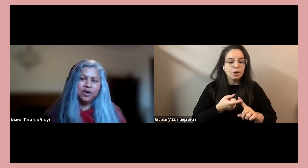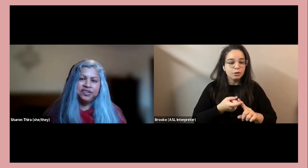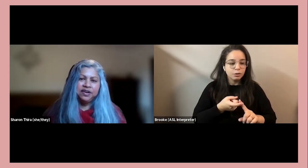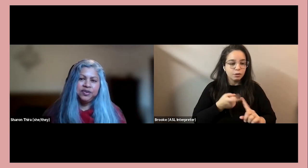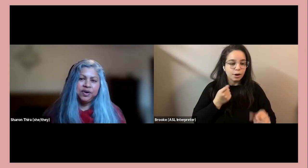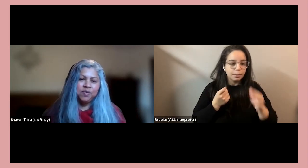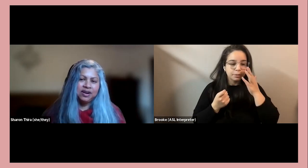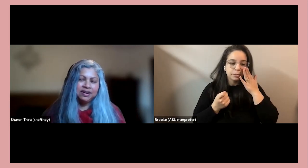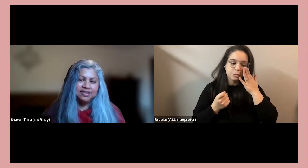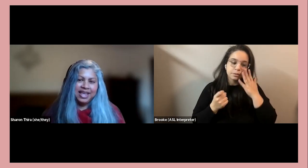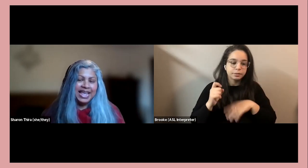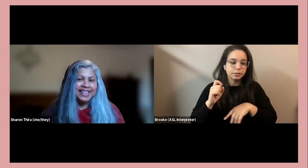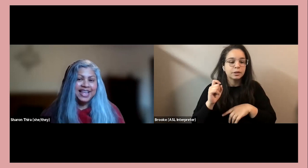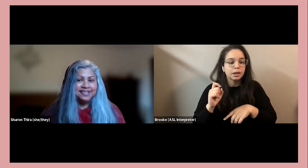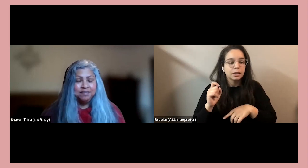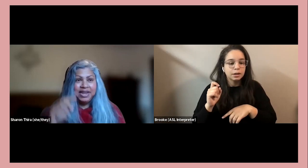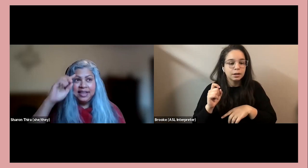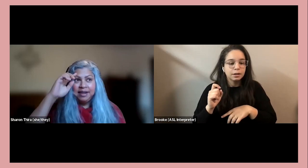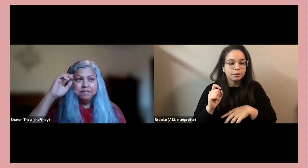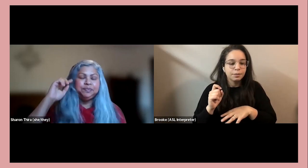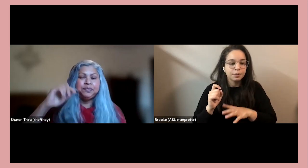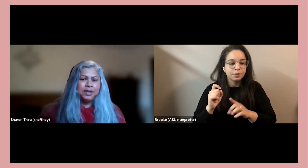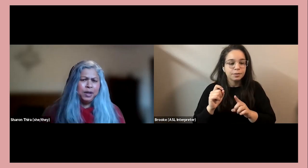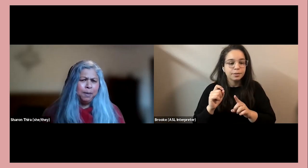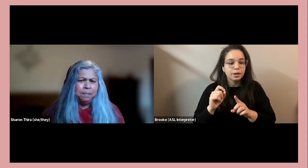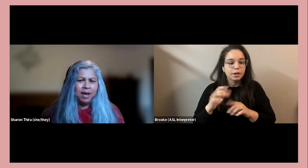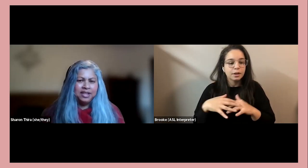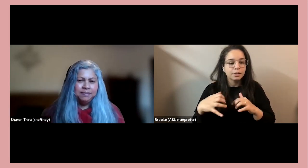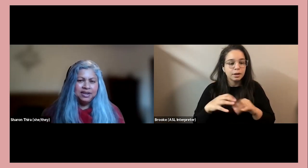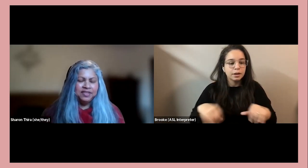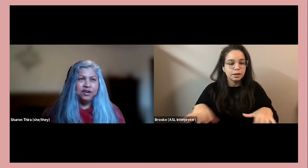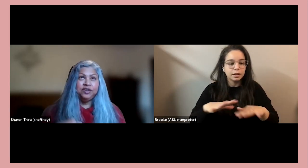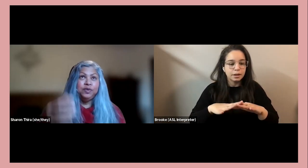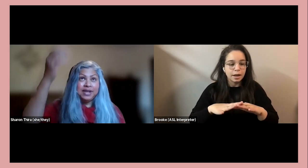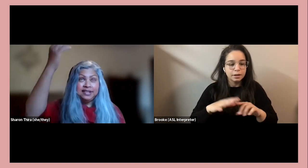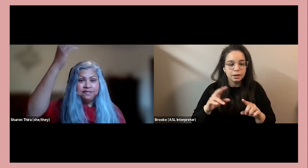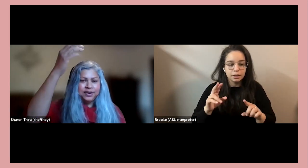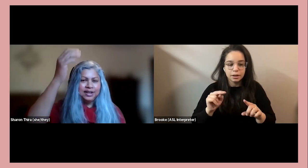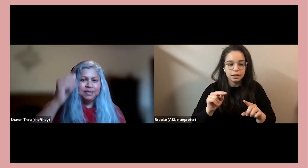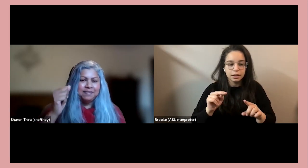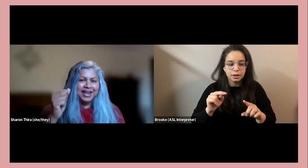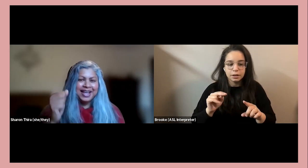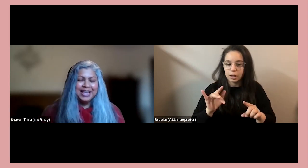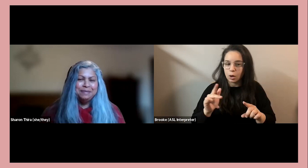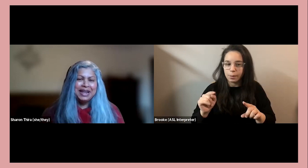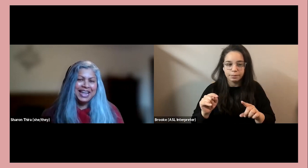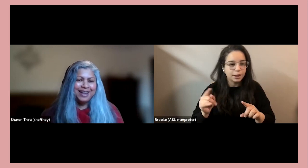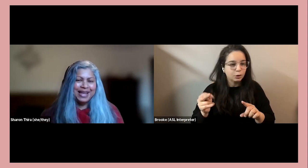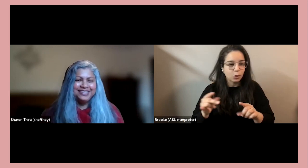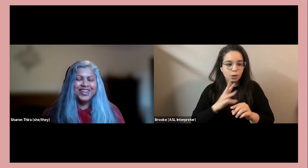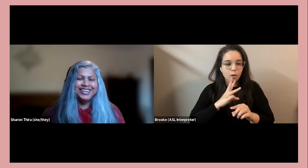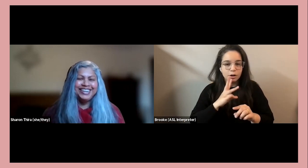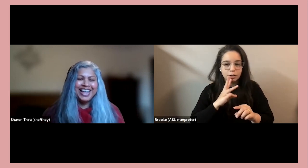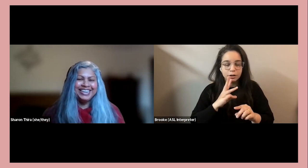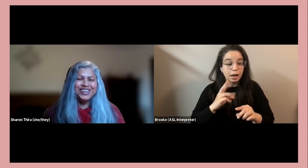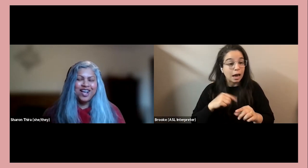in Scottish Territory waters. And that doesn't mean that I'm bobbing in the middle of the ocean with my cell phone held above my head.